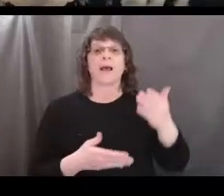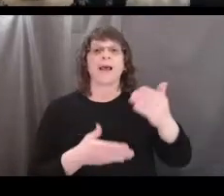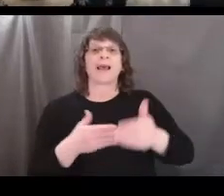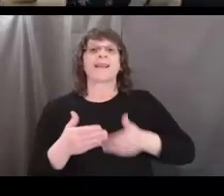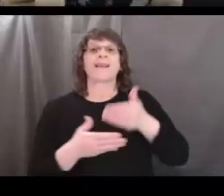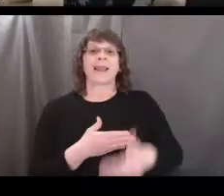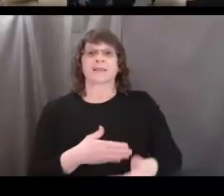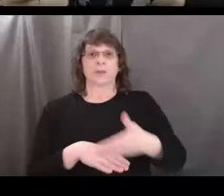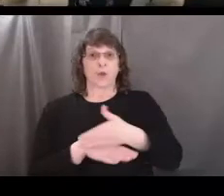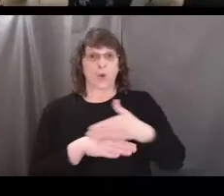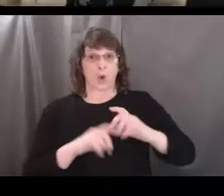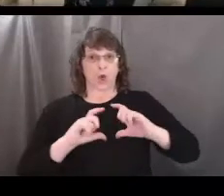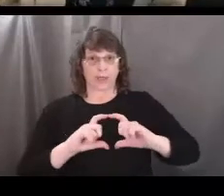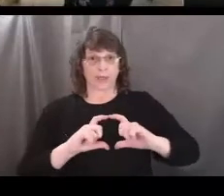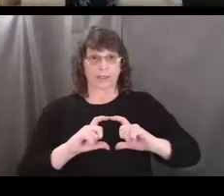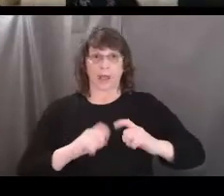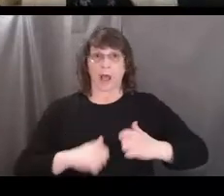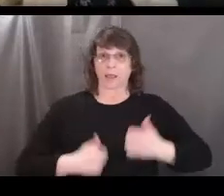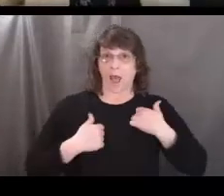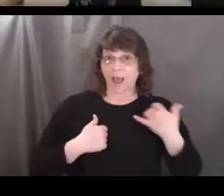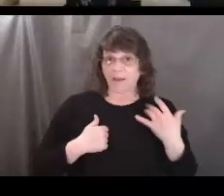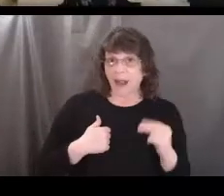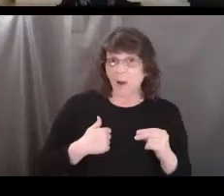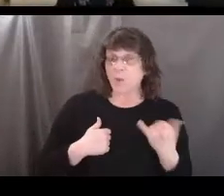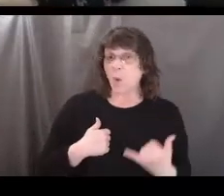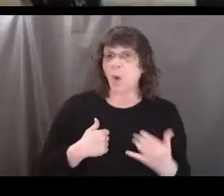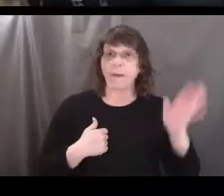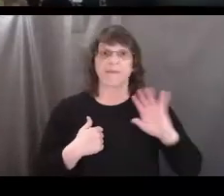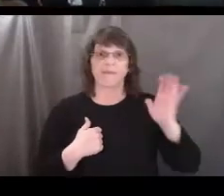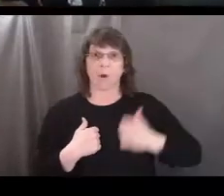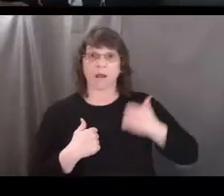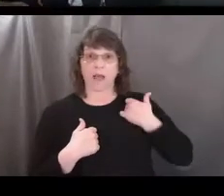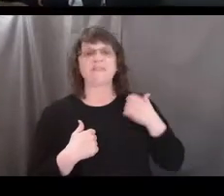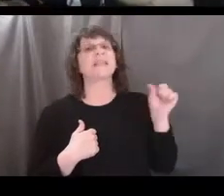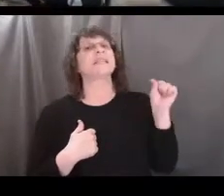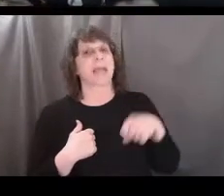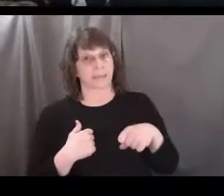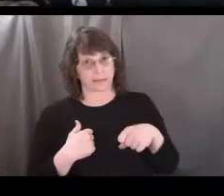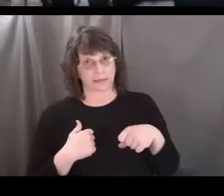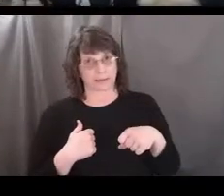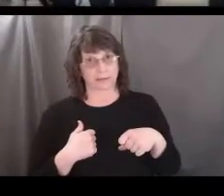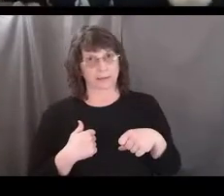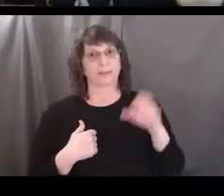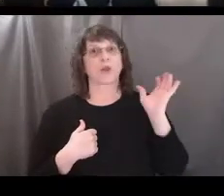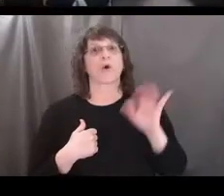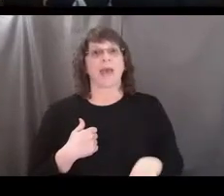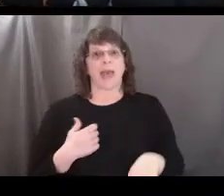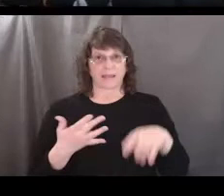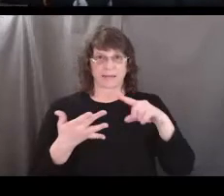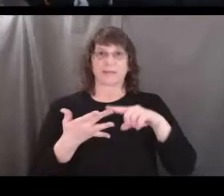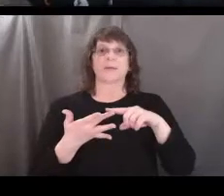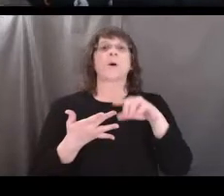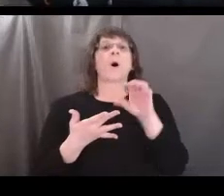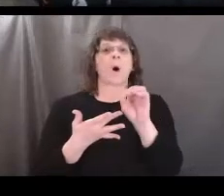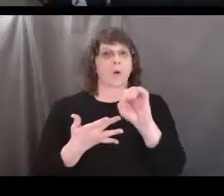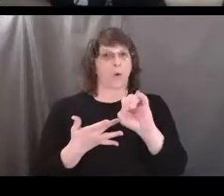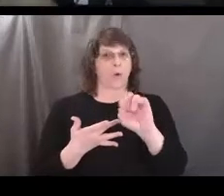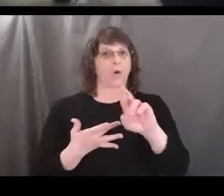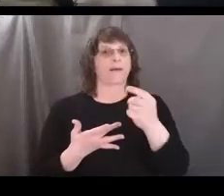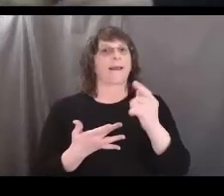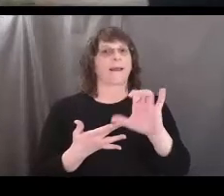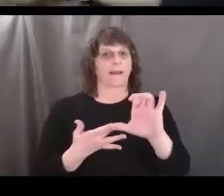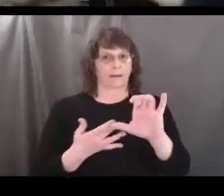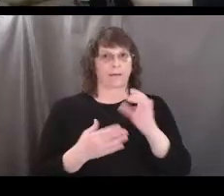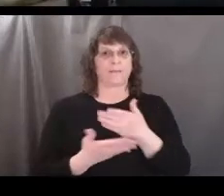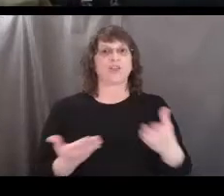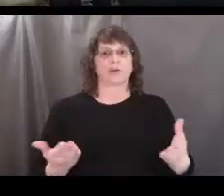Is it alive? No. Was it alive? Yes. So it does count as an organic material.